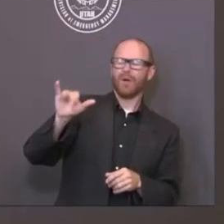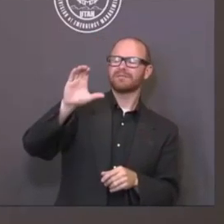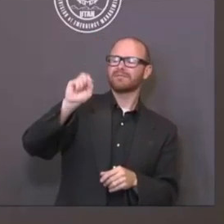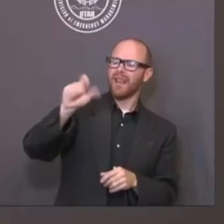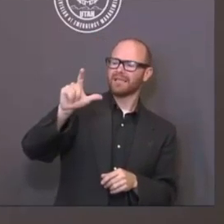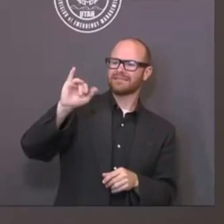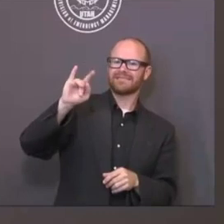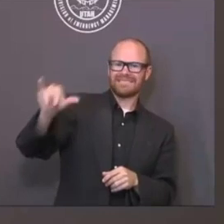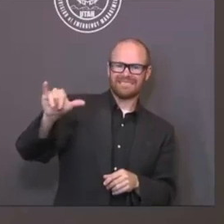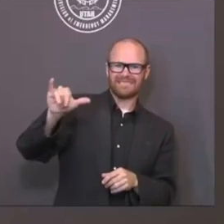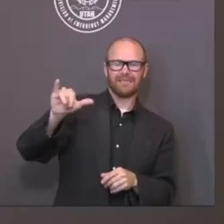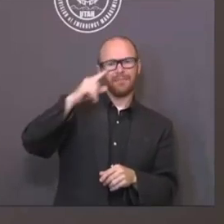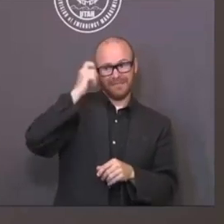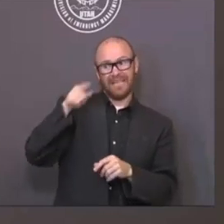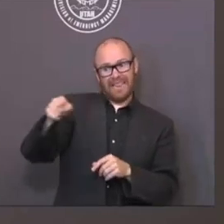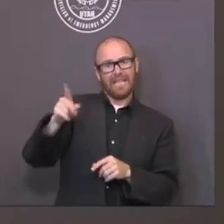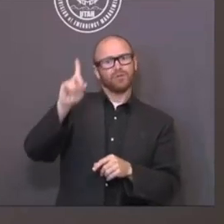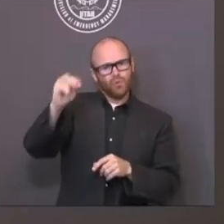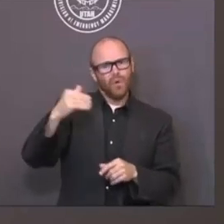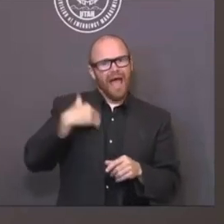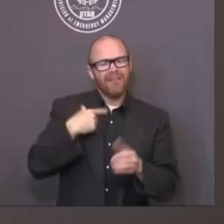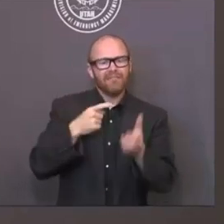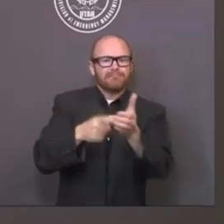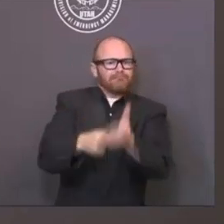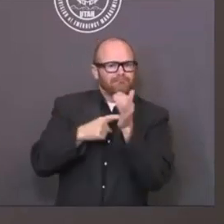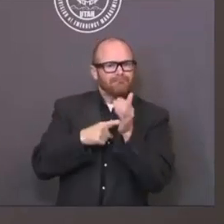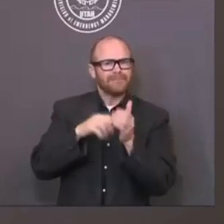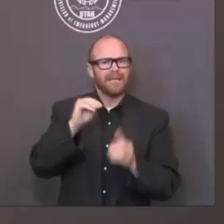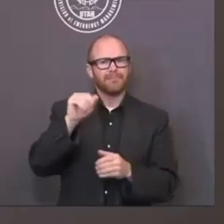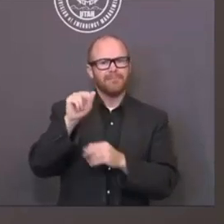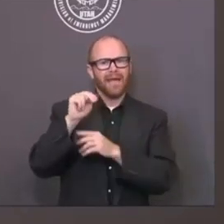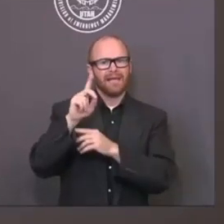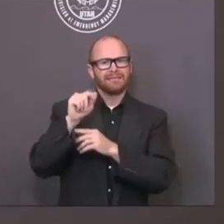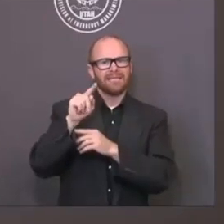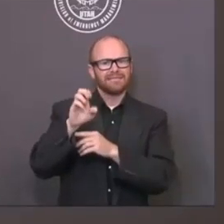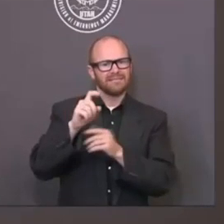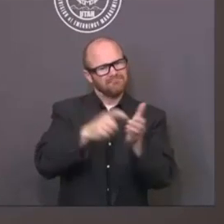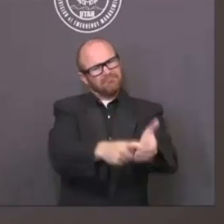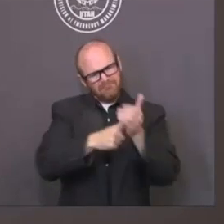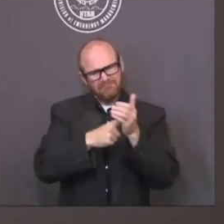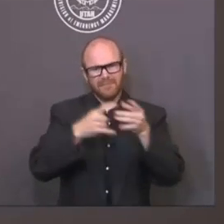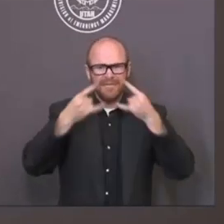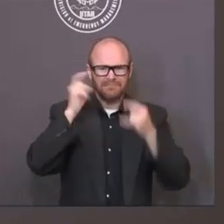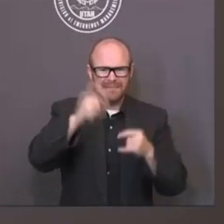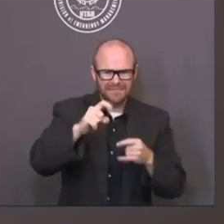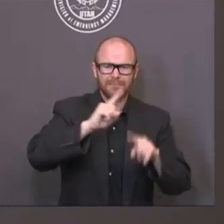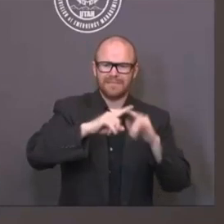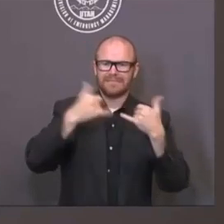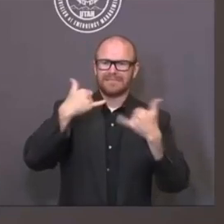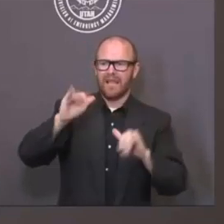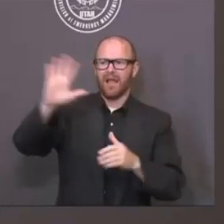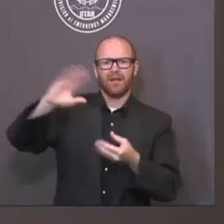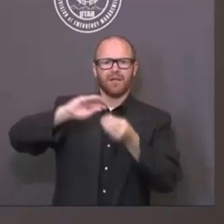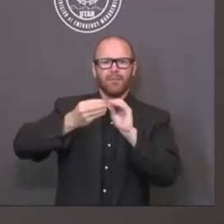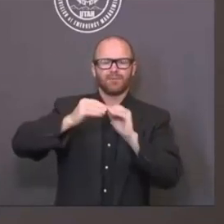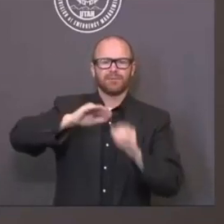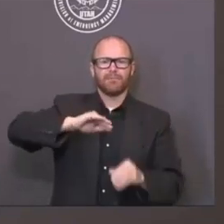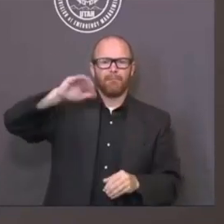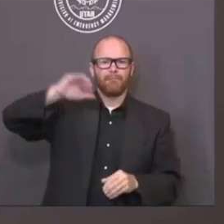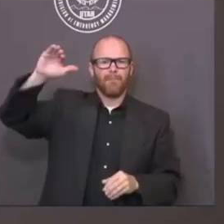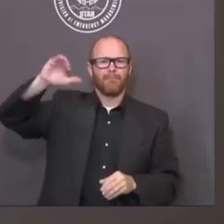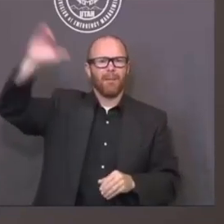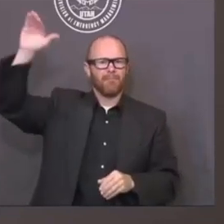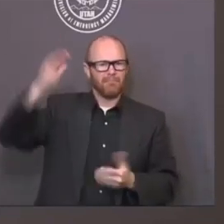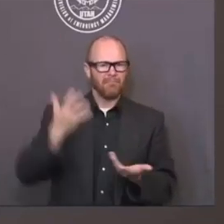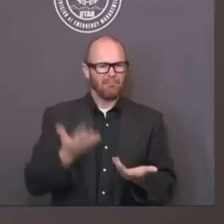mandate in Salt Lake County and the other areas that have instituted one. How do you expect that to help stop the spread as we move